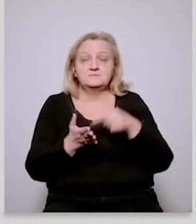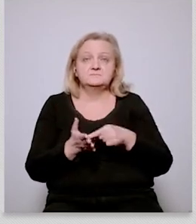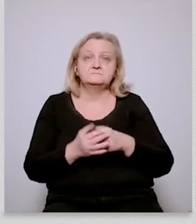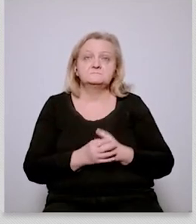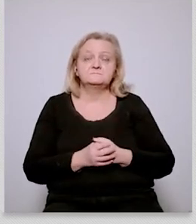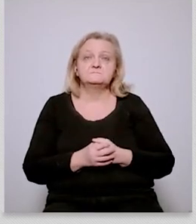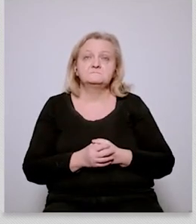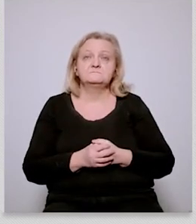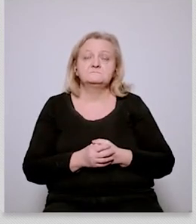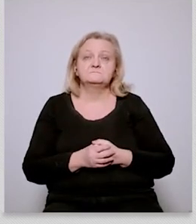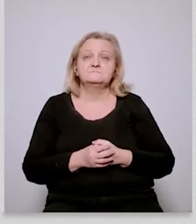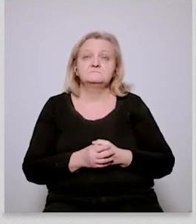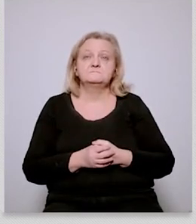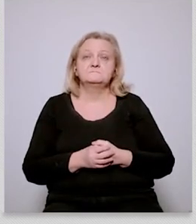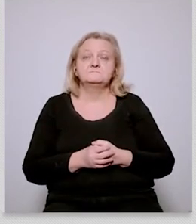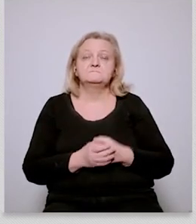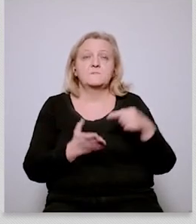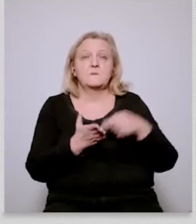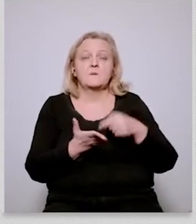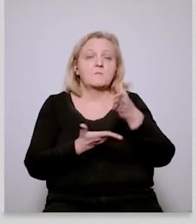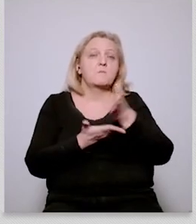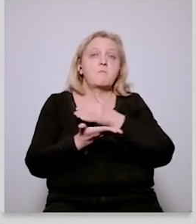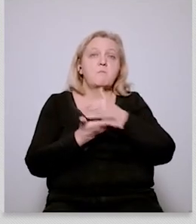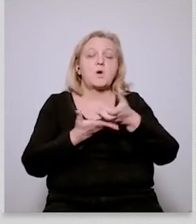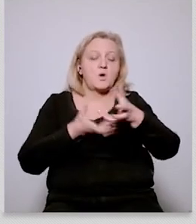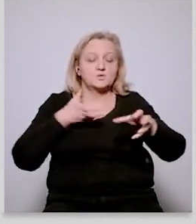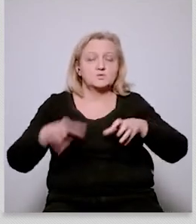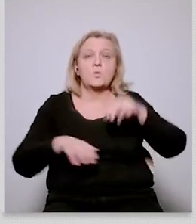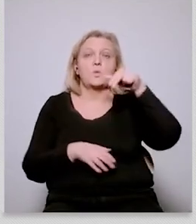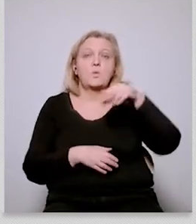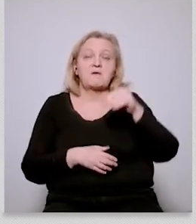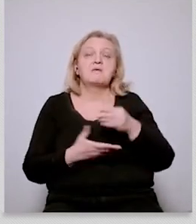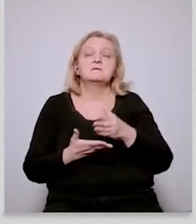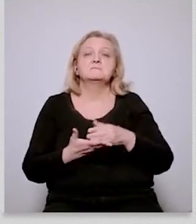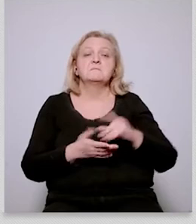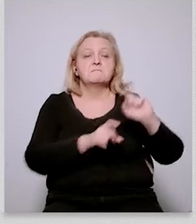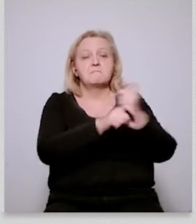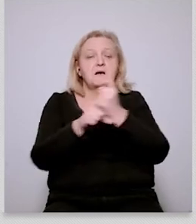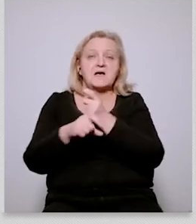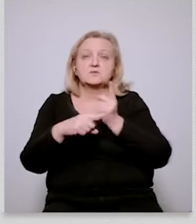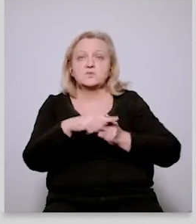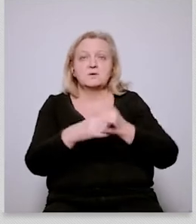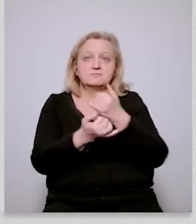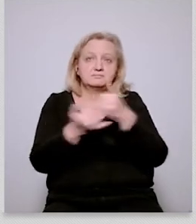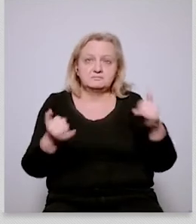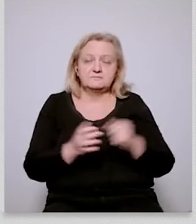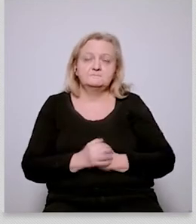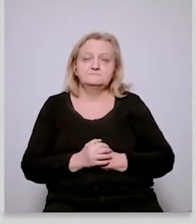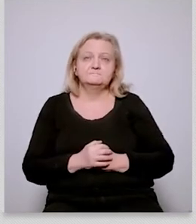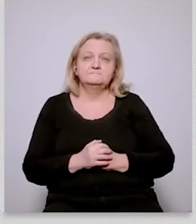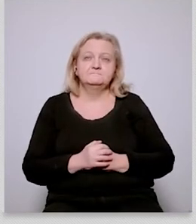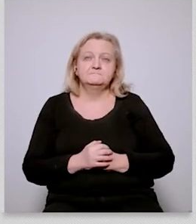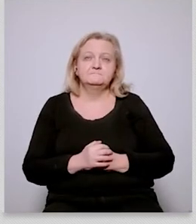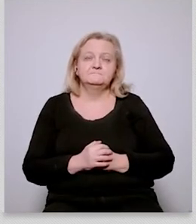divisions within the eu member states and on the other hand divisions among the eu member states how they play